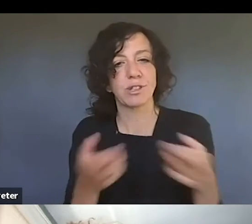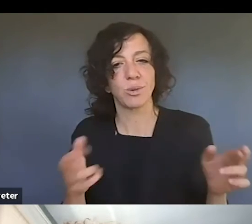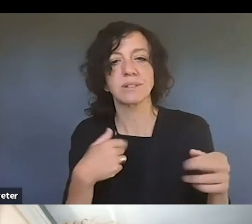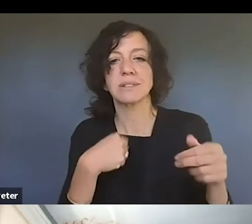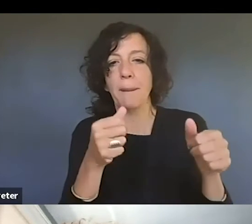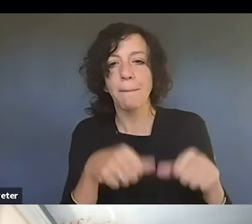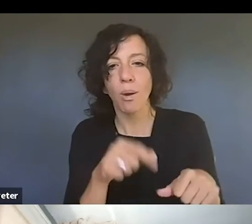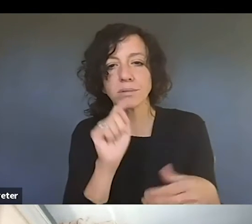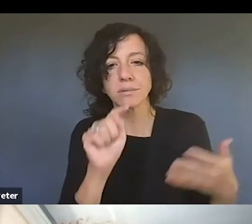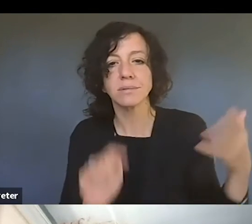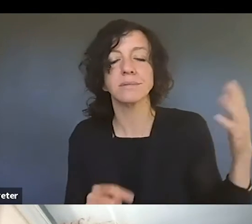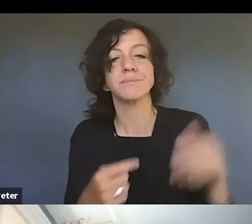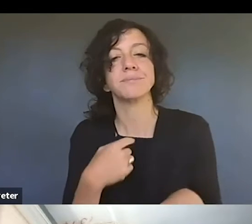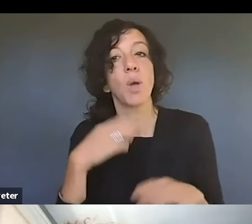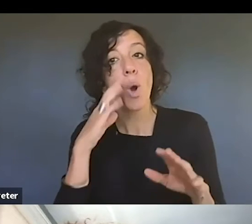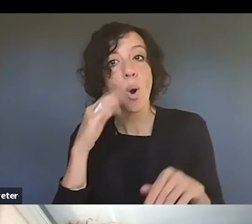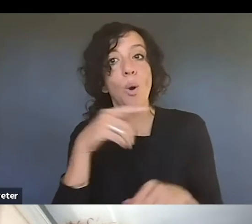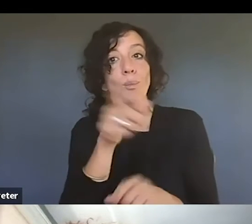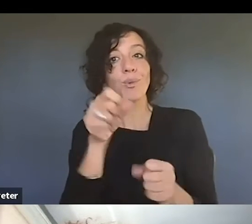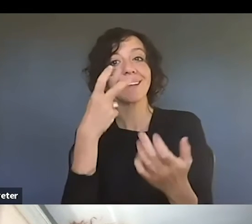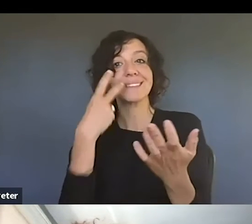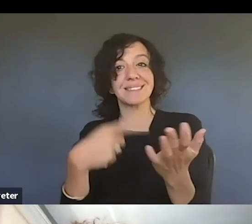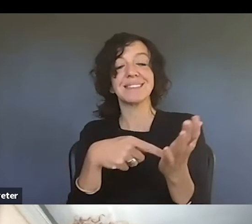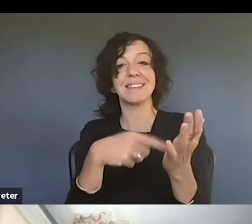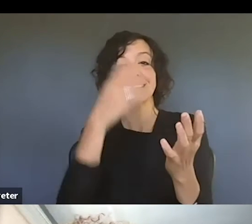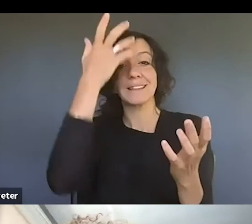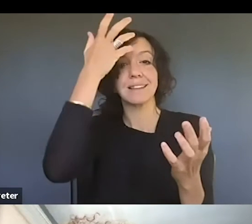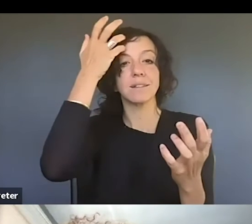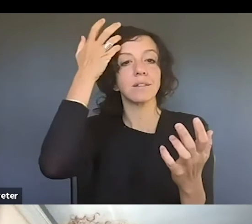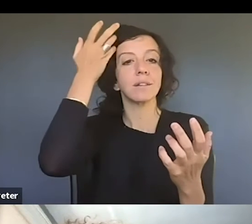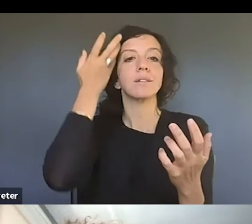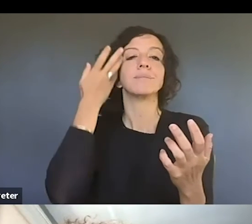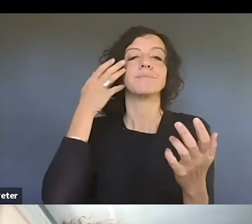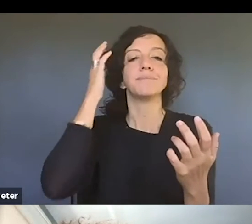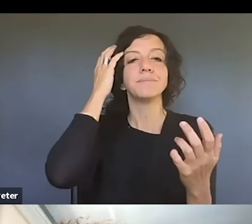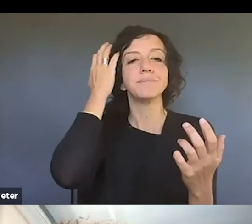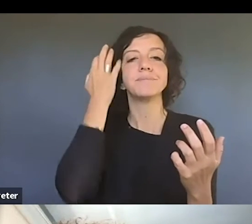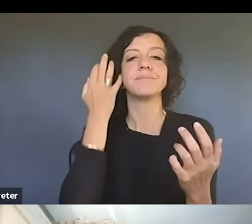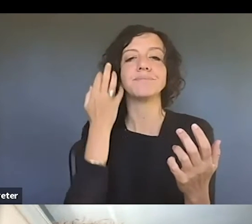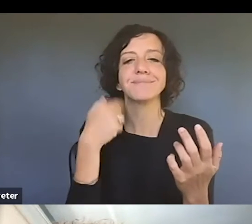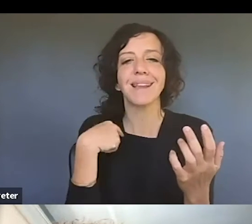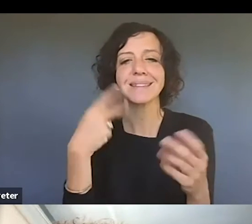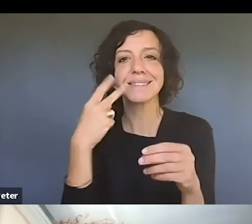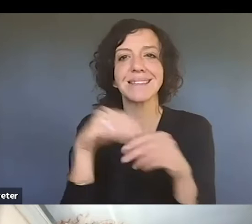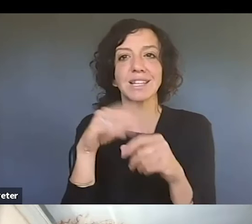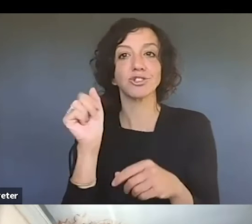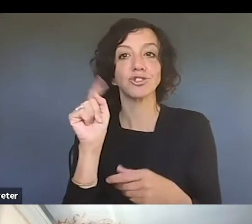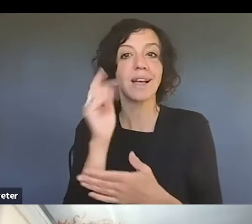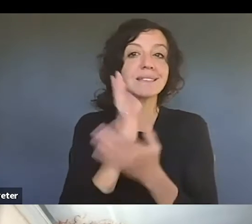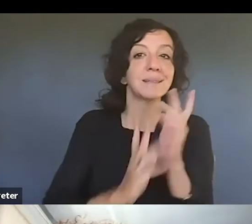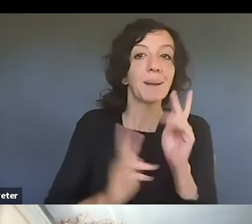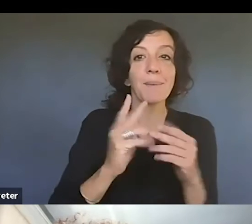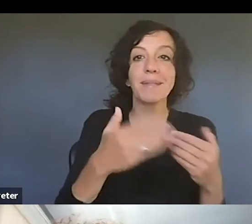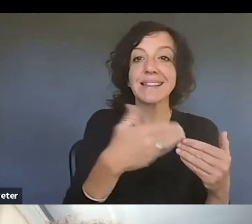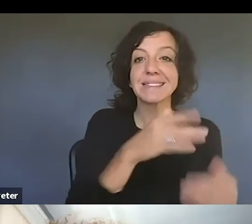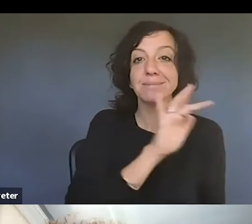I hope you guys are able to access them. I'm seeing in the chat that people are having mixed, um, success. So I'm going